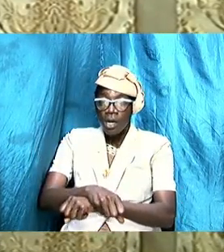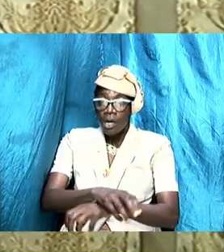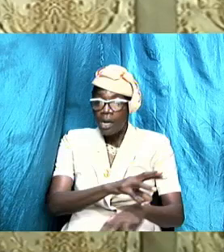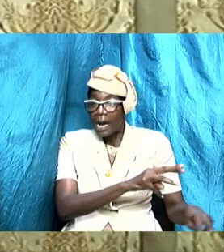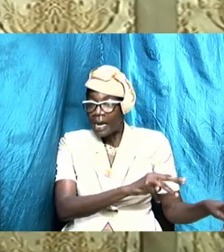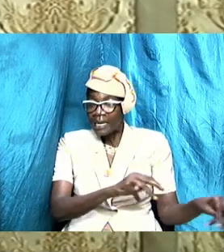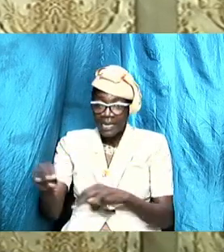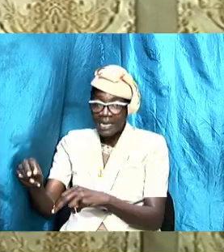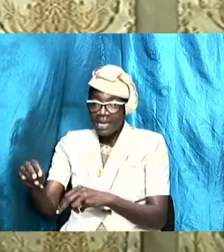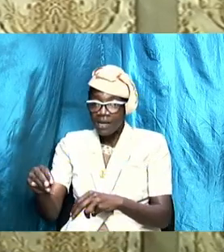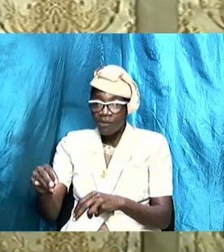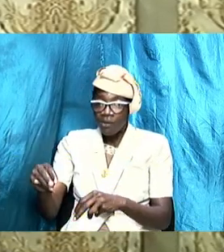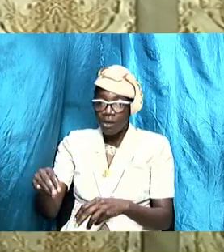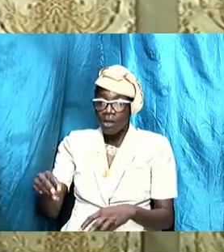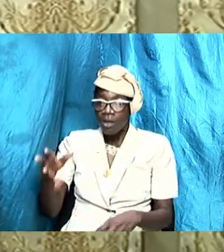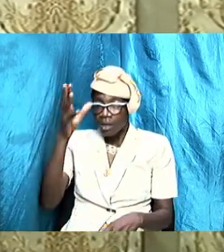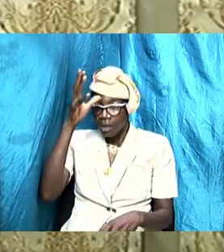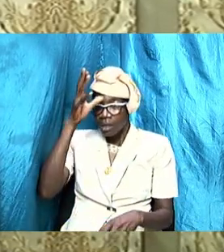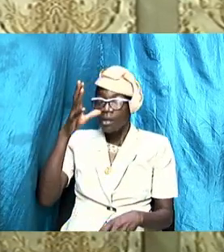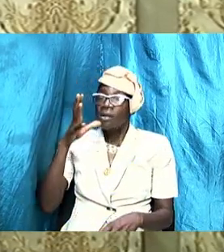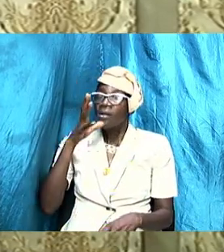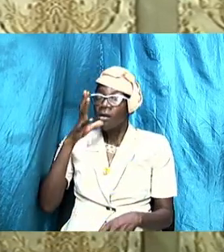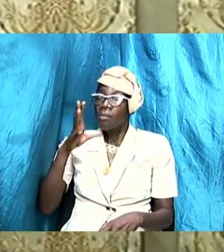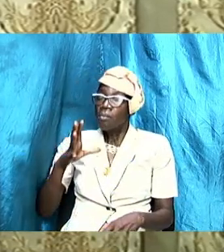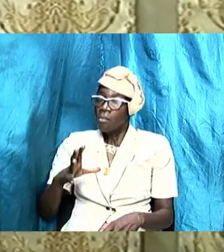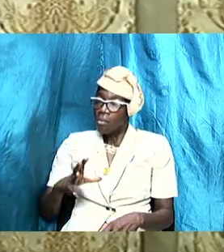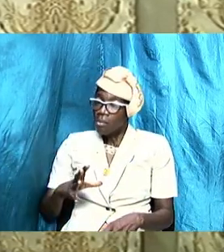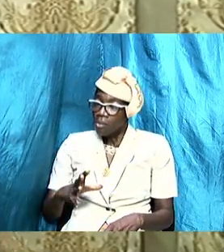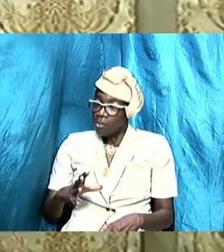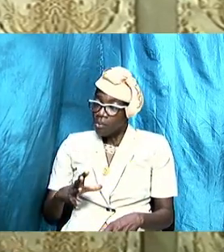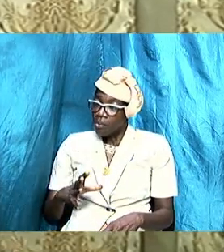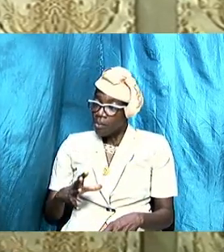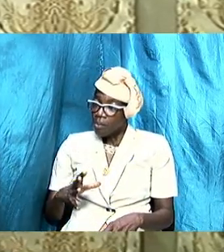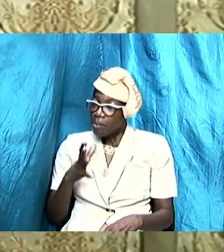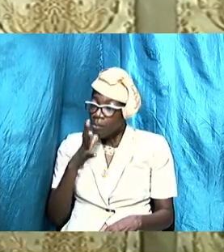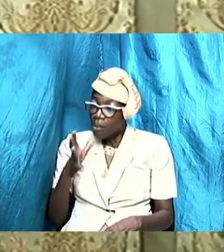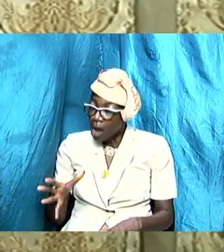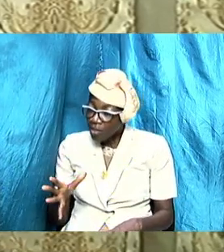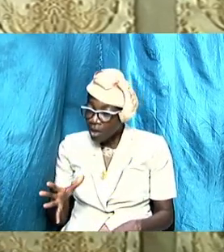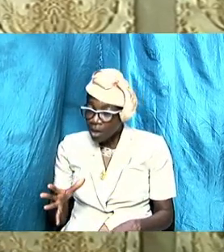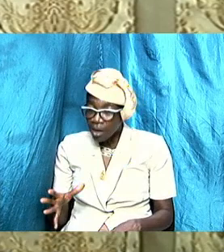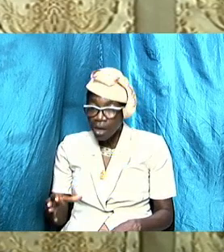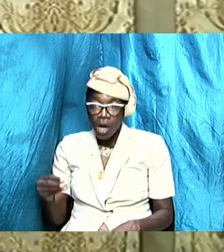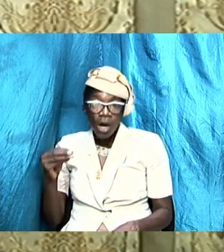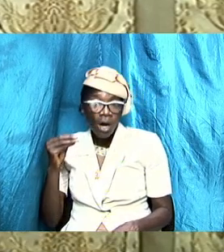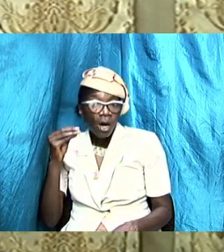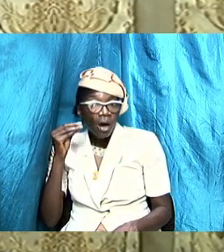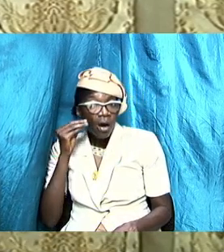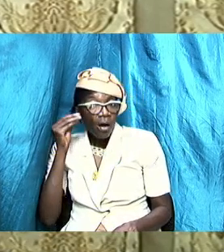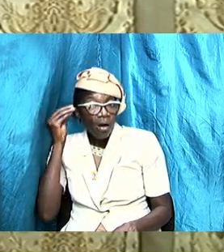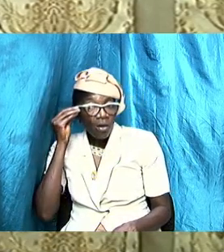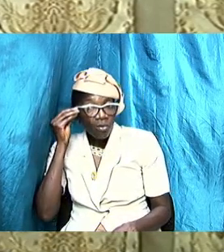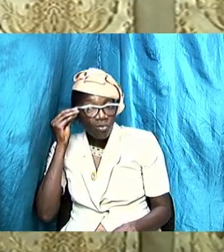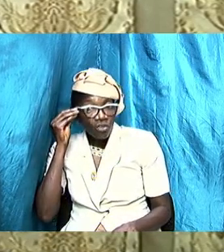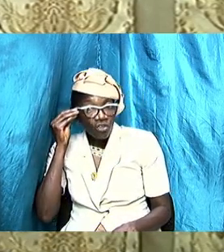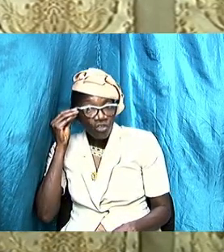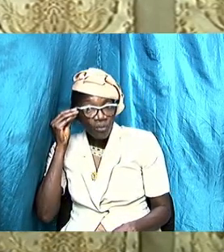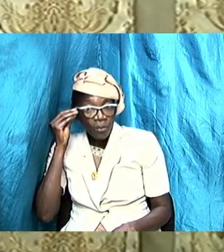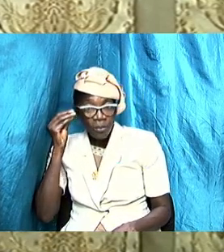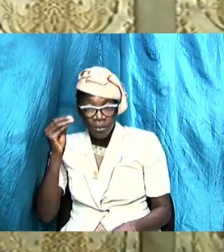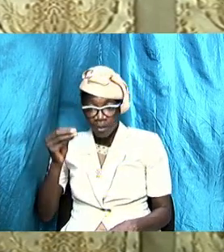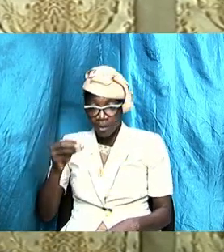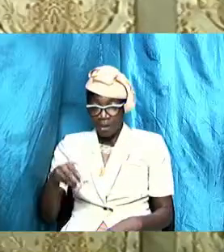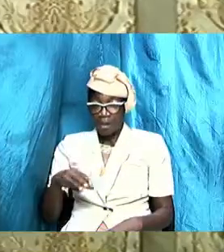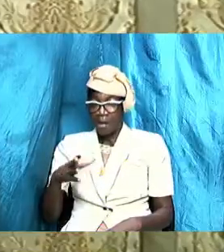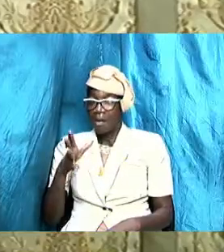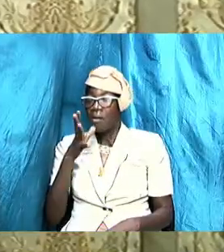mama's boy mama's girl go home with your husband and with your wife and work your